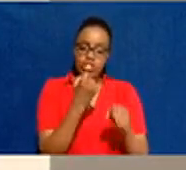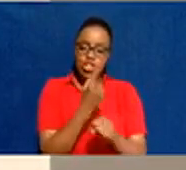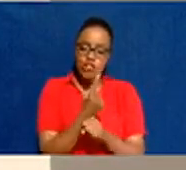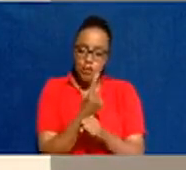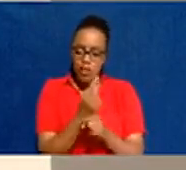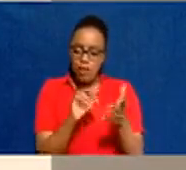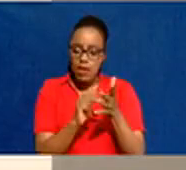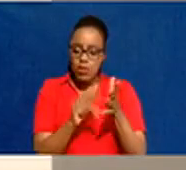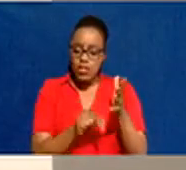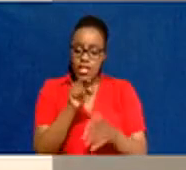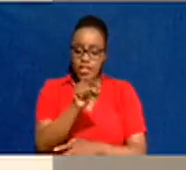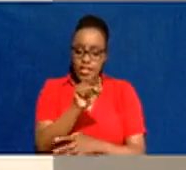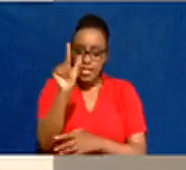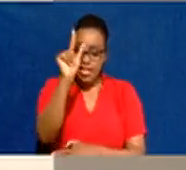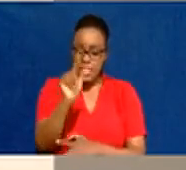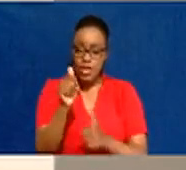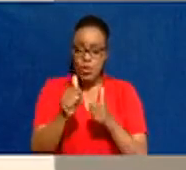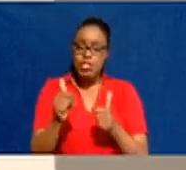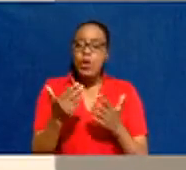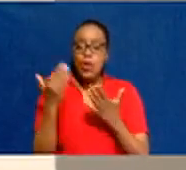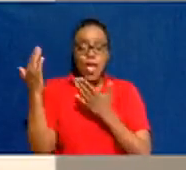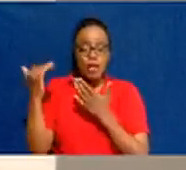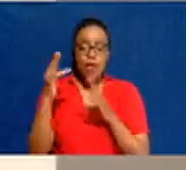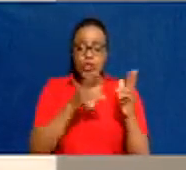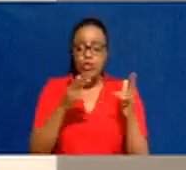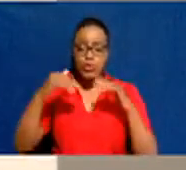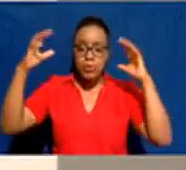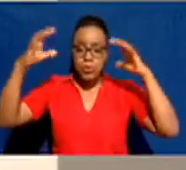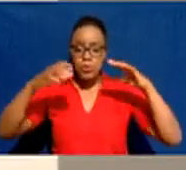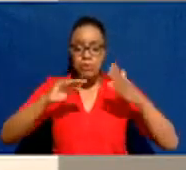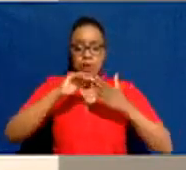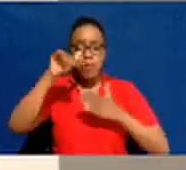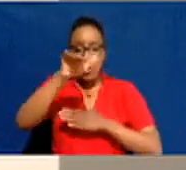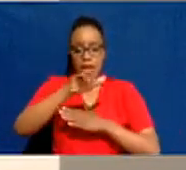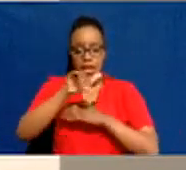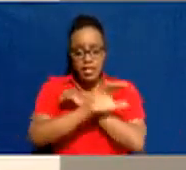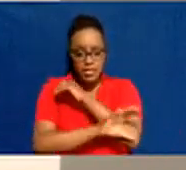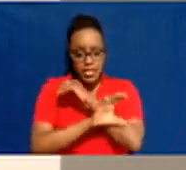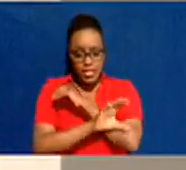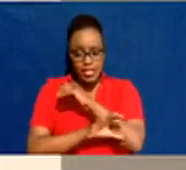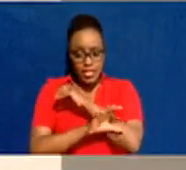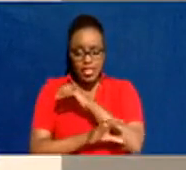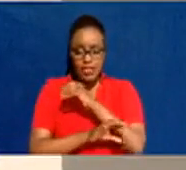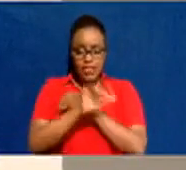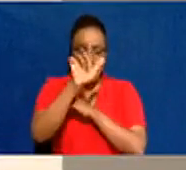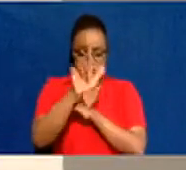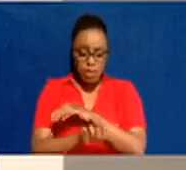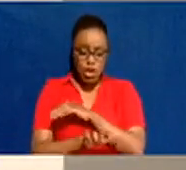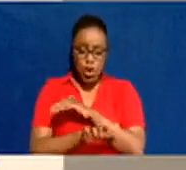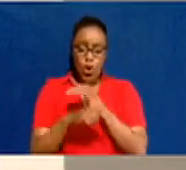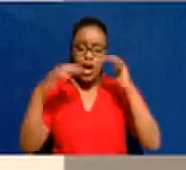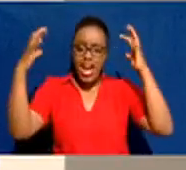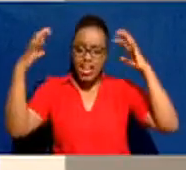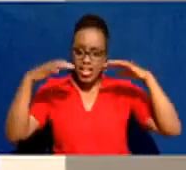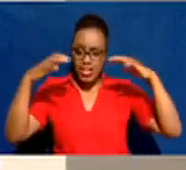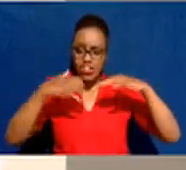these are the regions where we expect normal rainfall. Otherwise, most parts of the country, the chances for below rainfall is